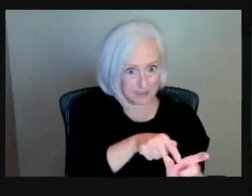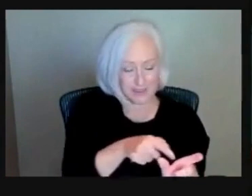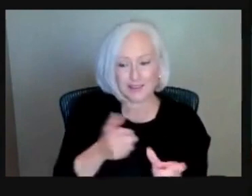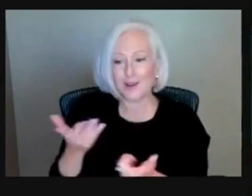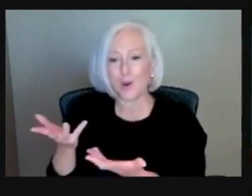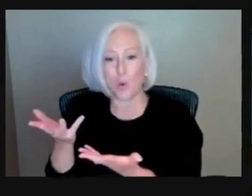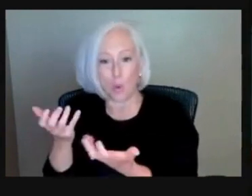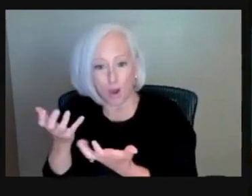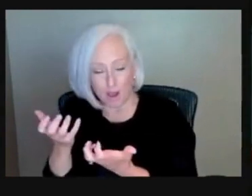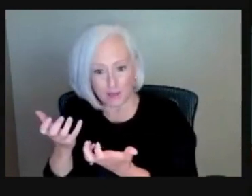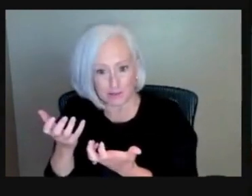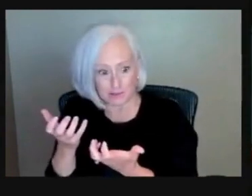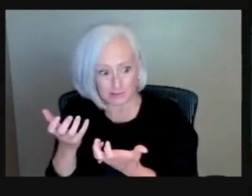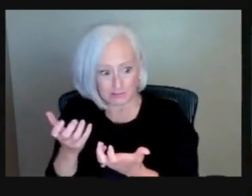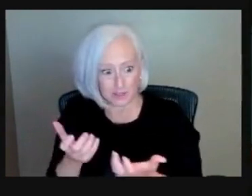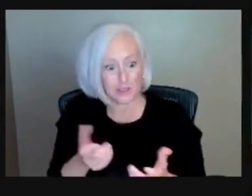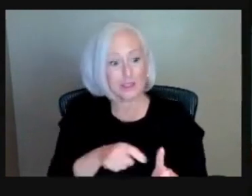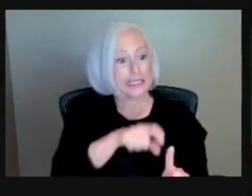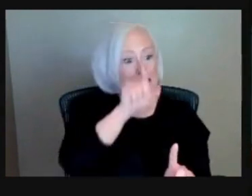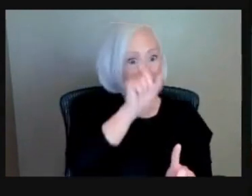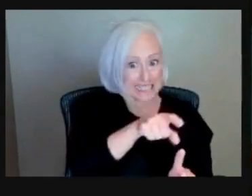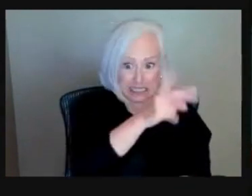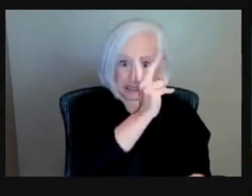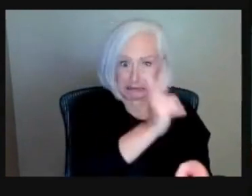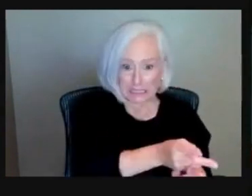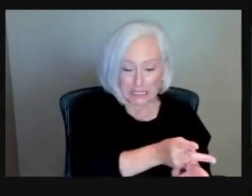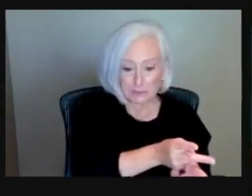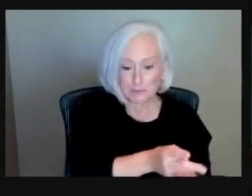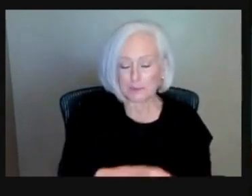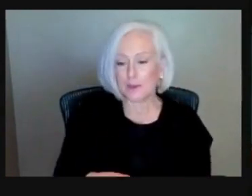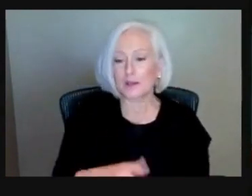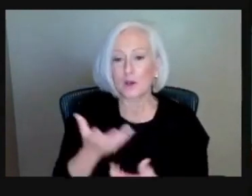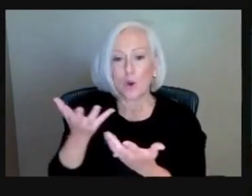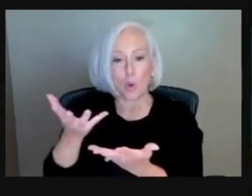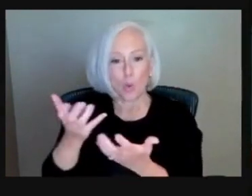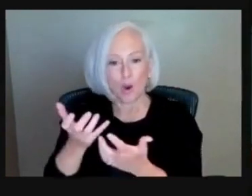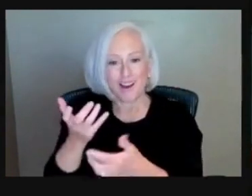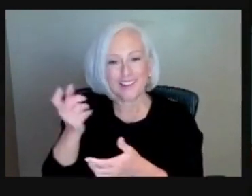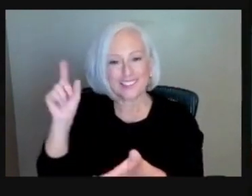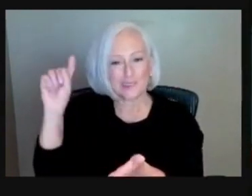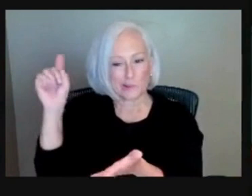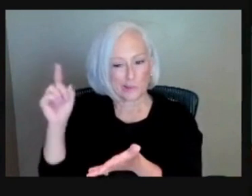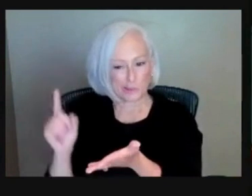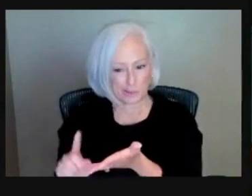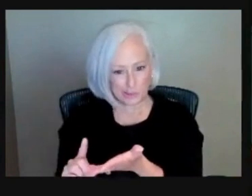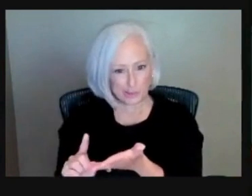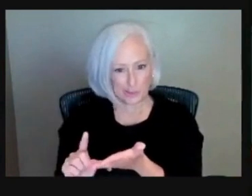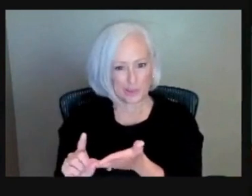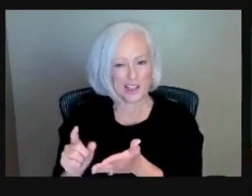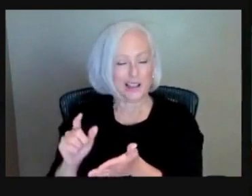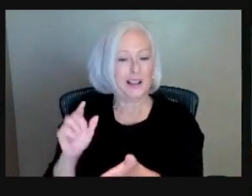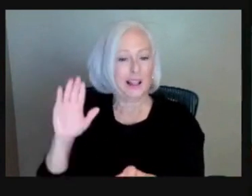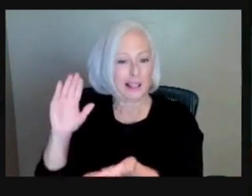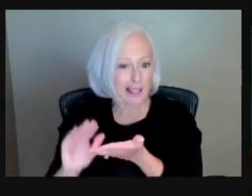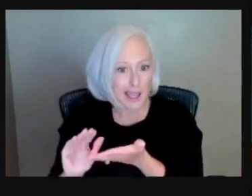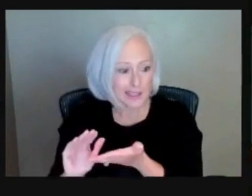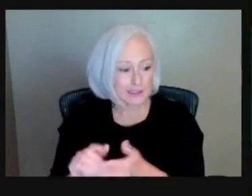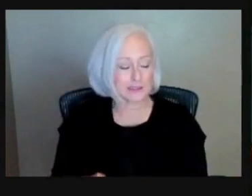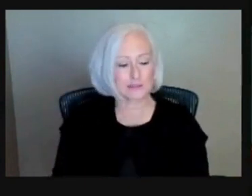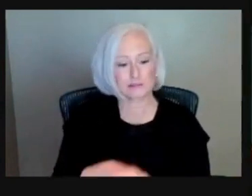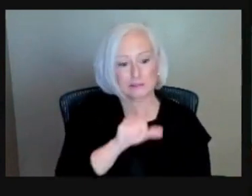those wants and keeping the needs, the needs of hopefully paying for our mortgage, clothes,